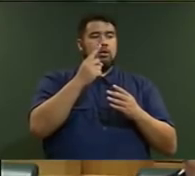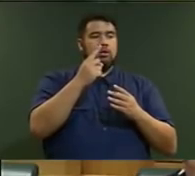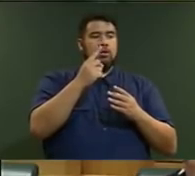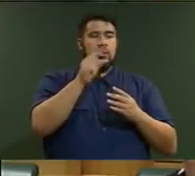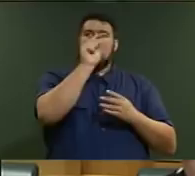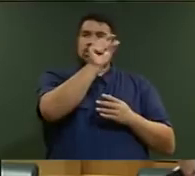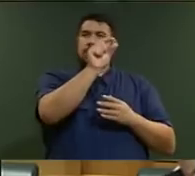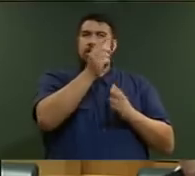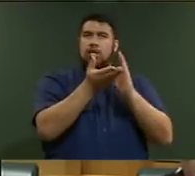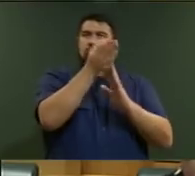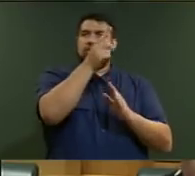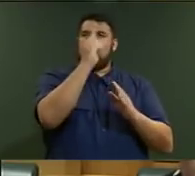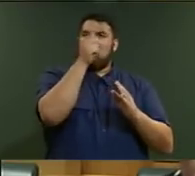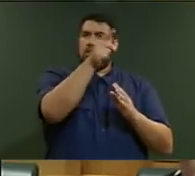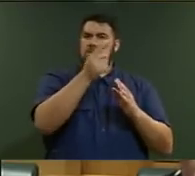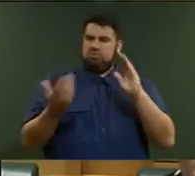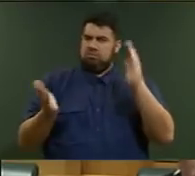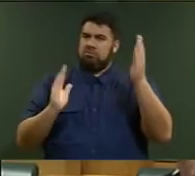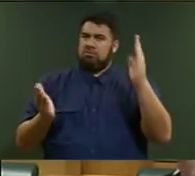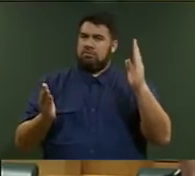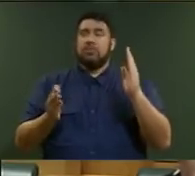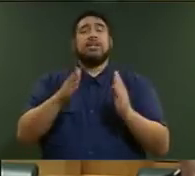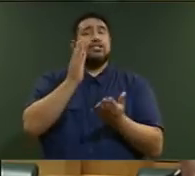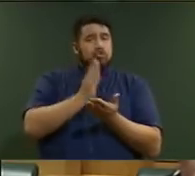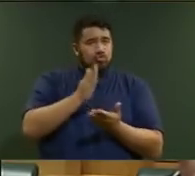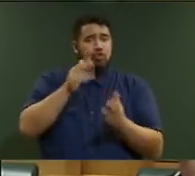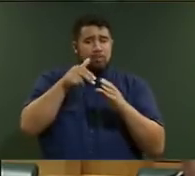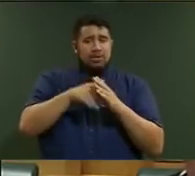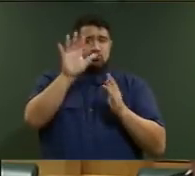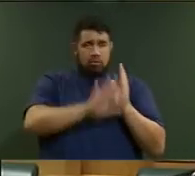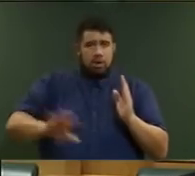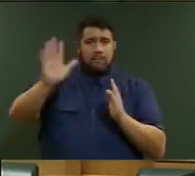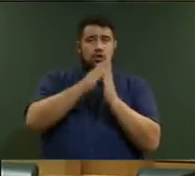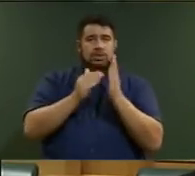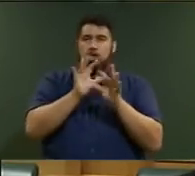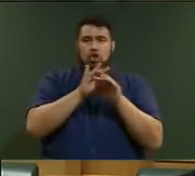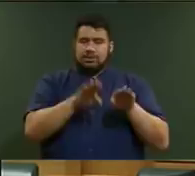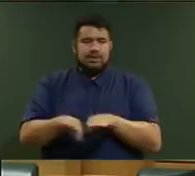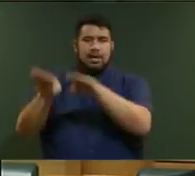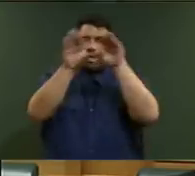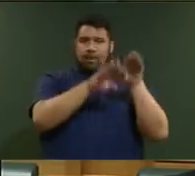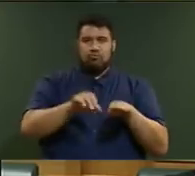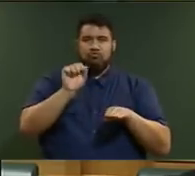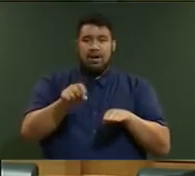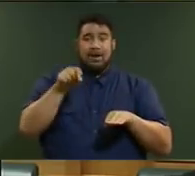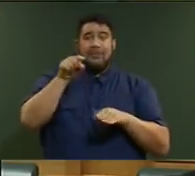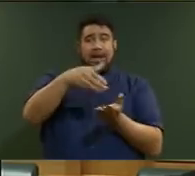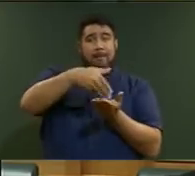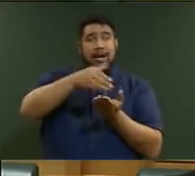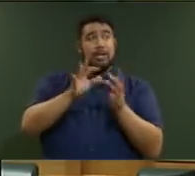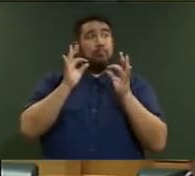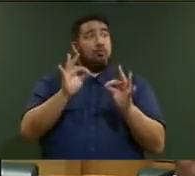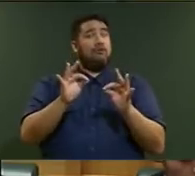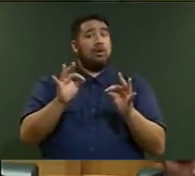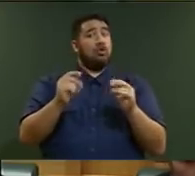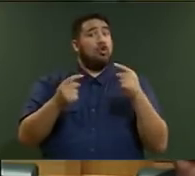It's true that there is inconsistent pricing within the petrol industry. It is not a perfectly competitive market. But